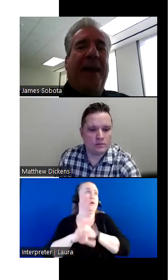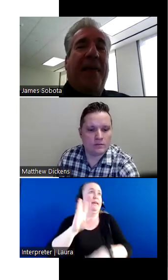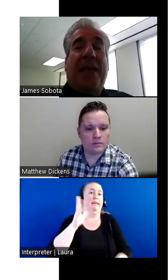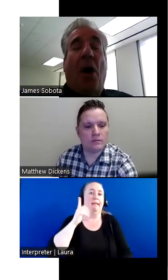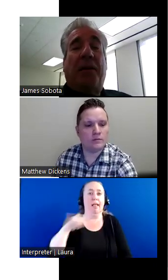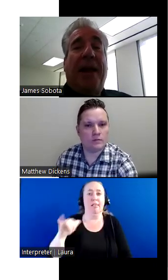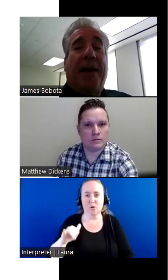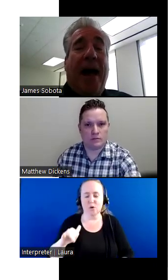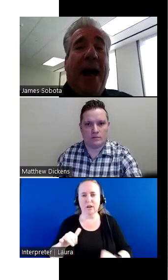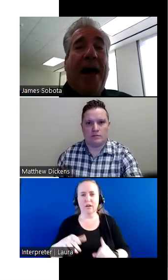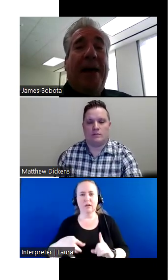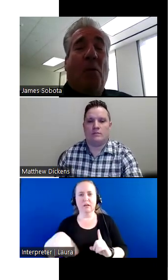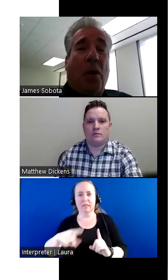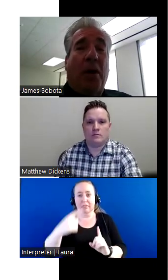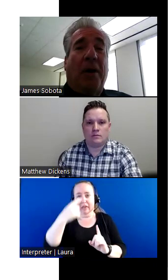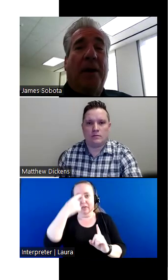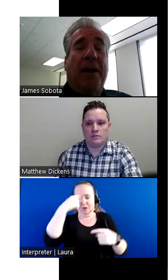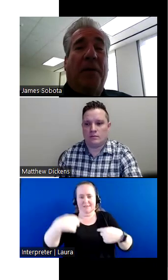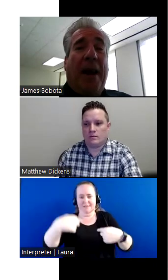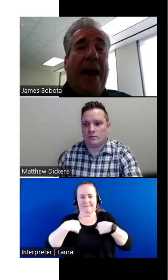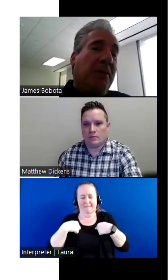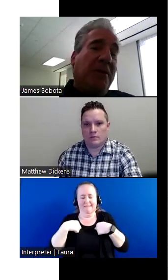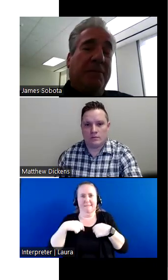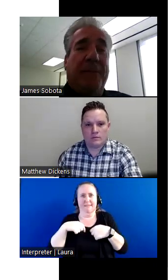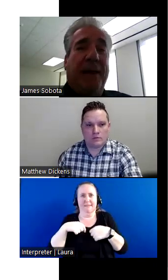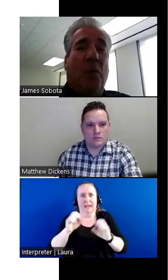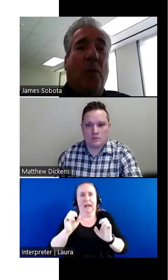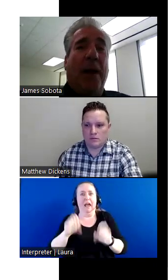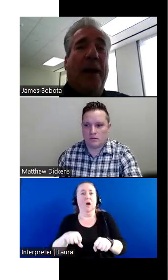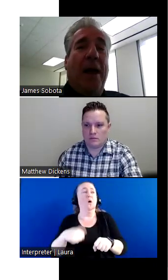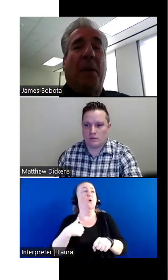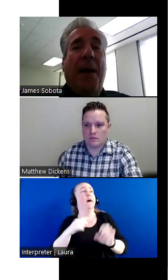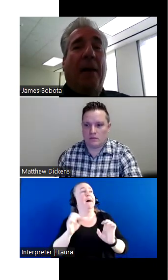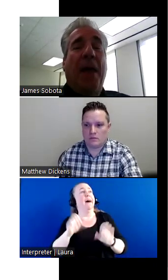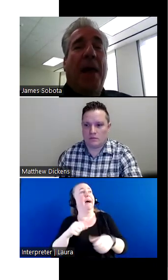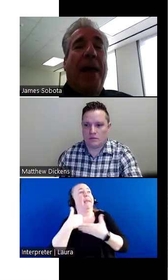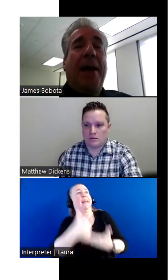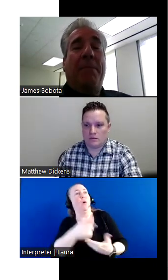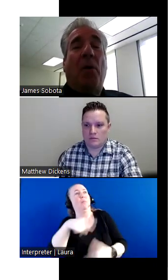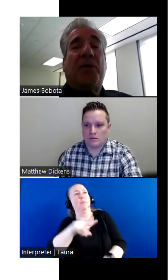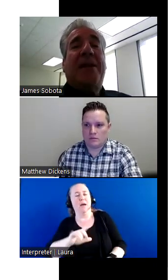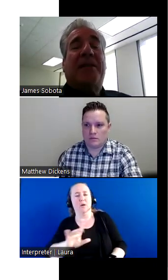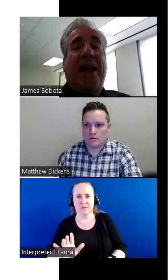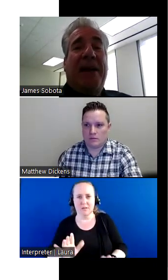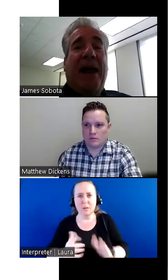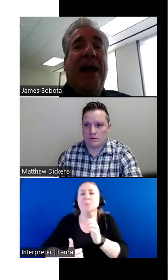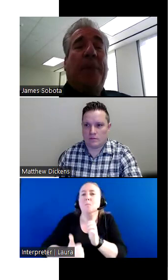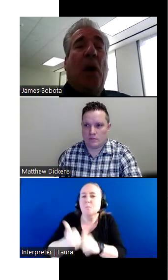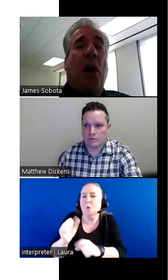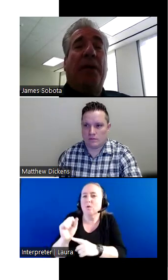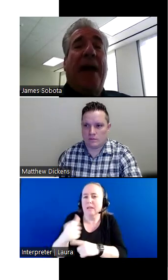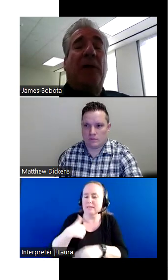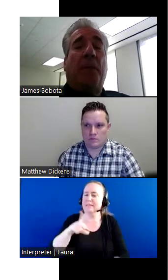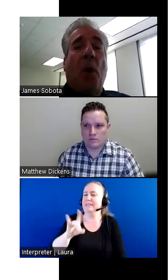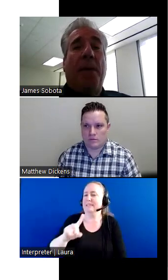And they thought that I work, you know, that I can just, uh, help them out. And in most cases I did, I